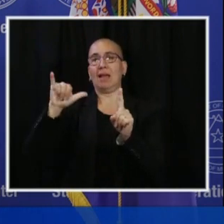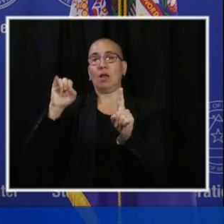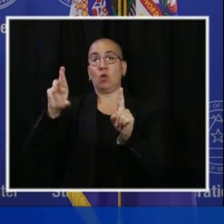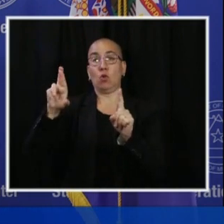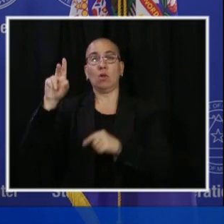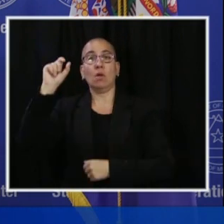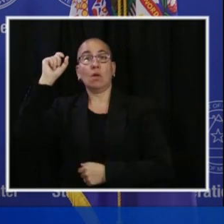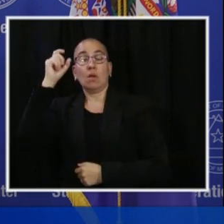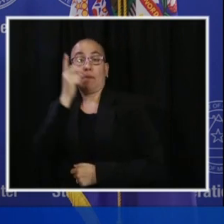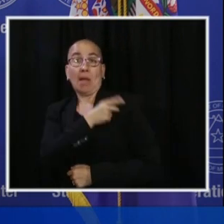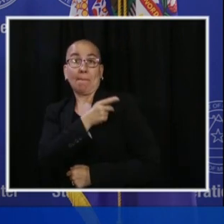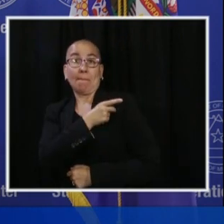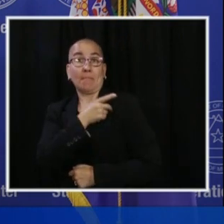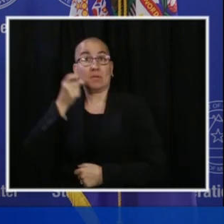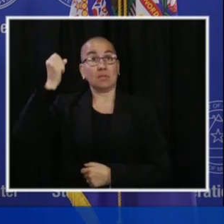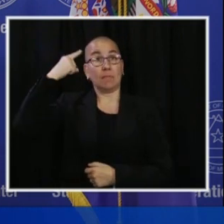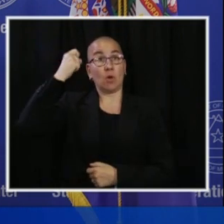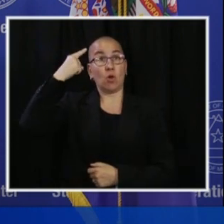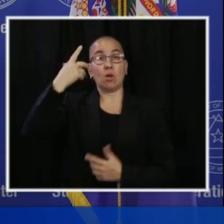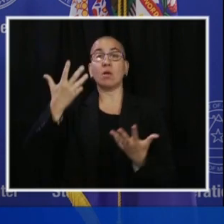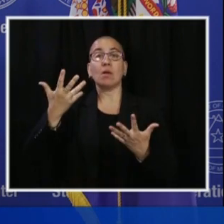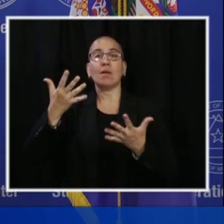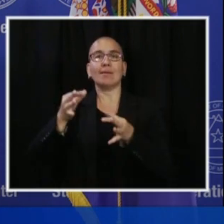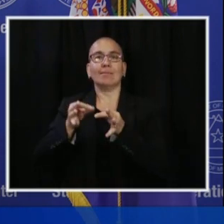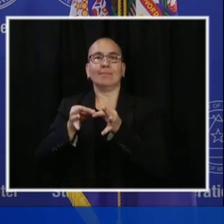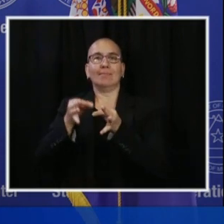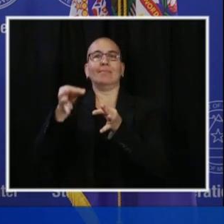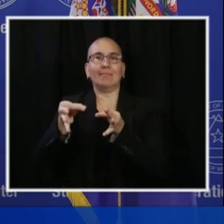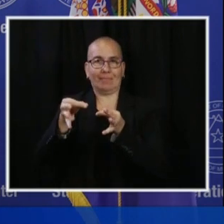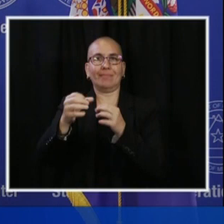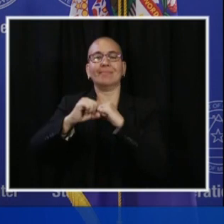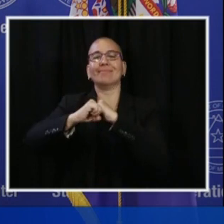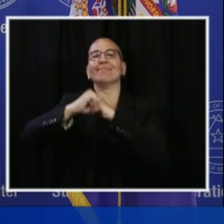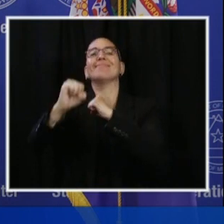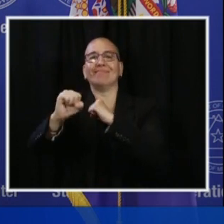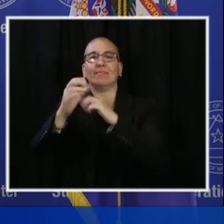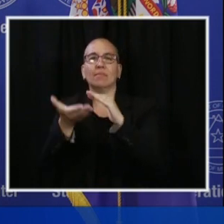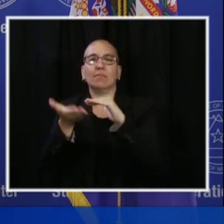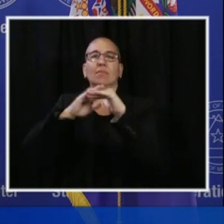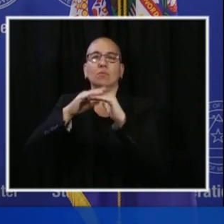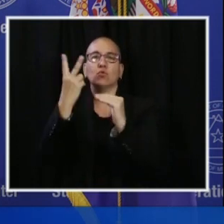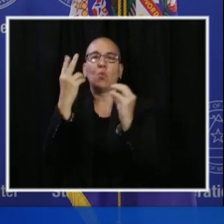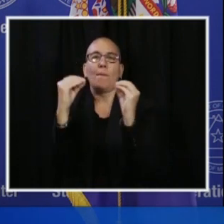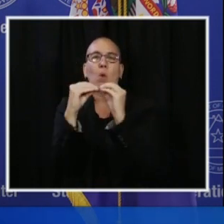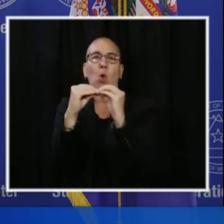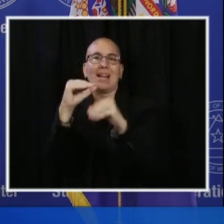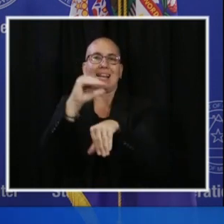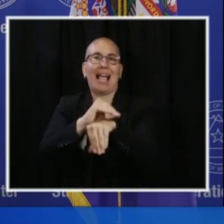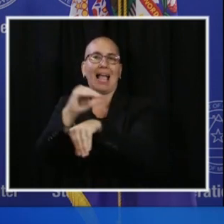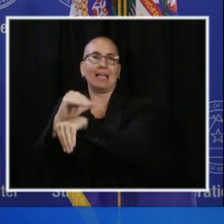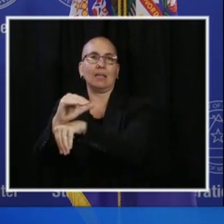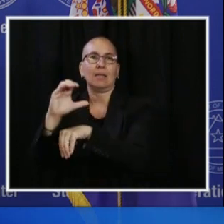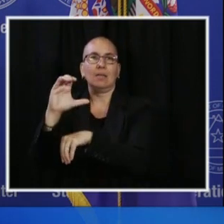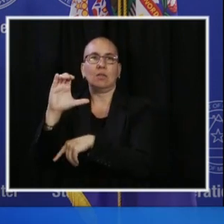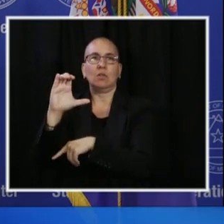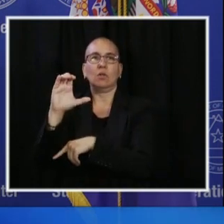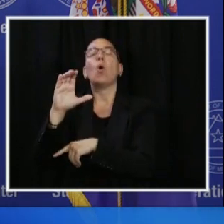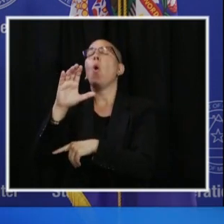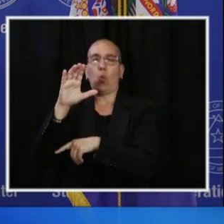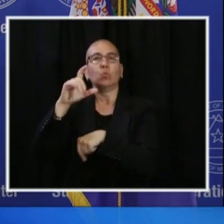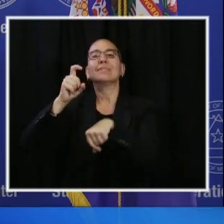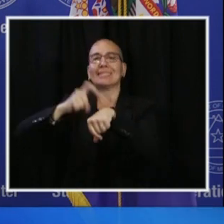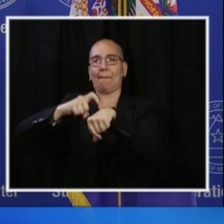will be extending the curfew for two days, but the times will change. It will go from 10 p.m. to 4 a.m.